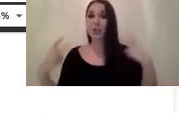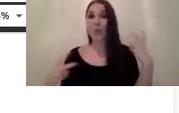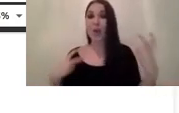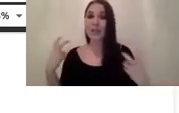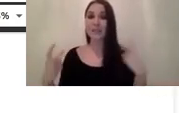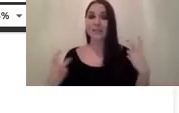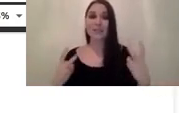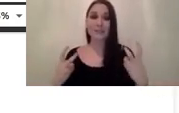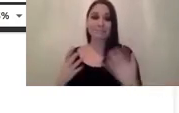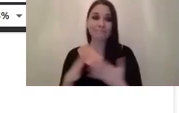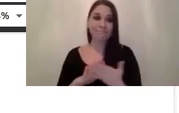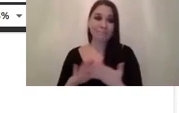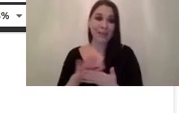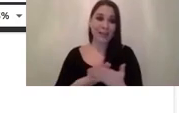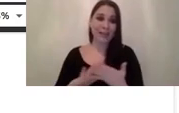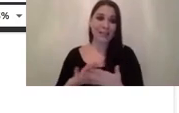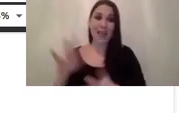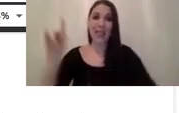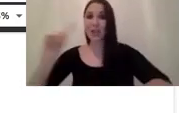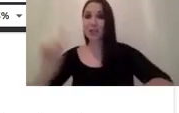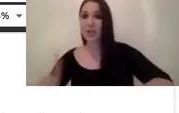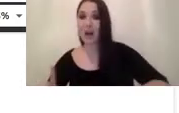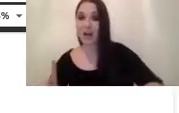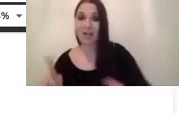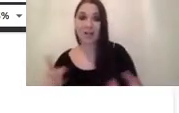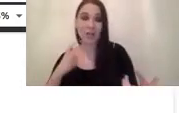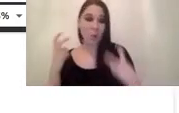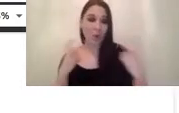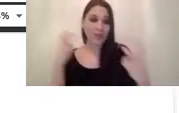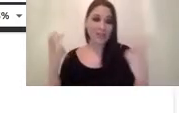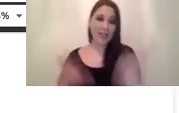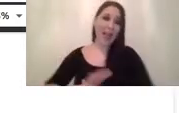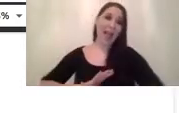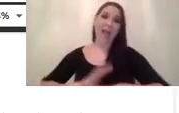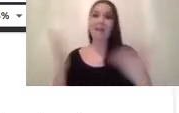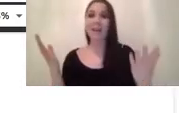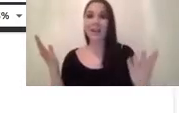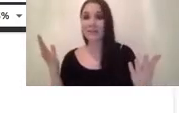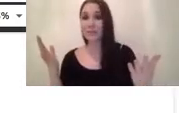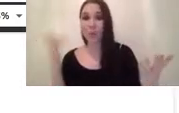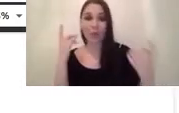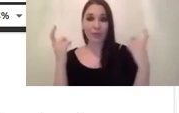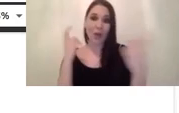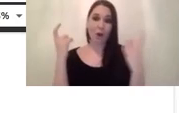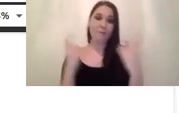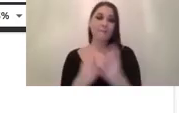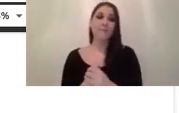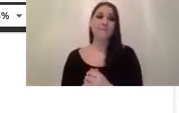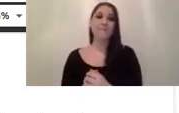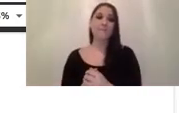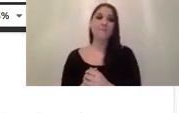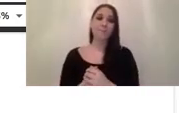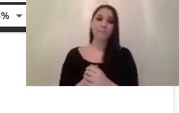implies like electrical noises any kind of noise you can imagine let's say the summation of all those noises